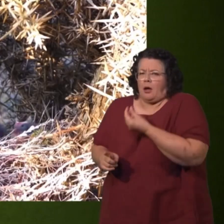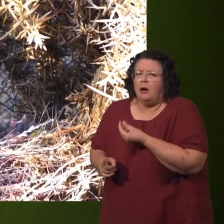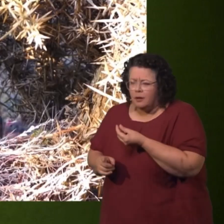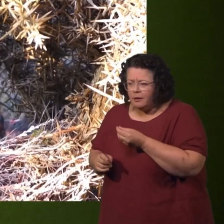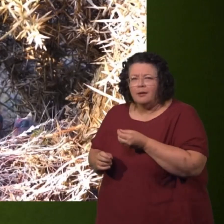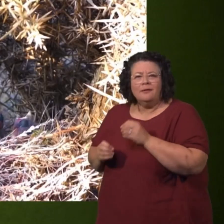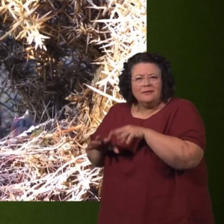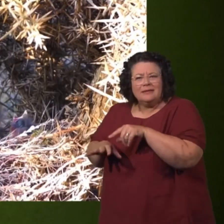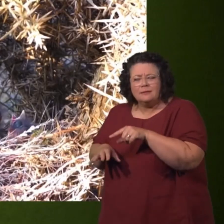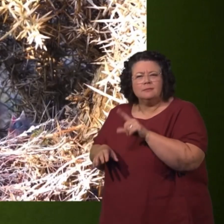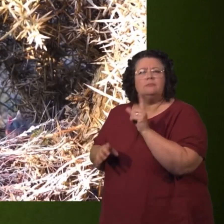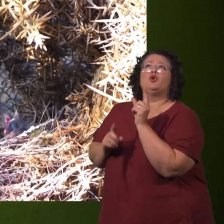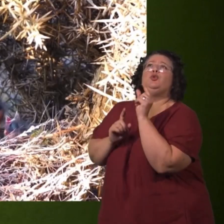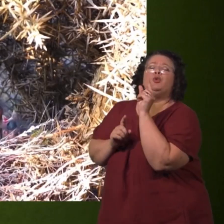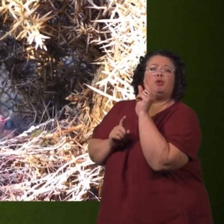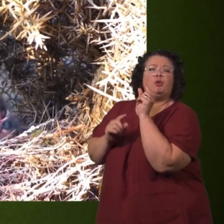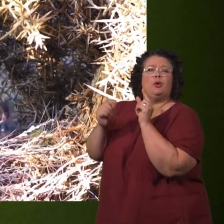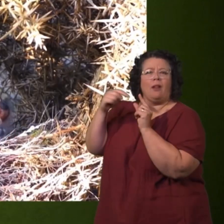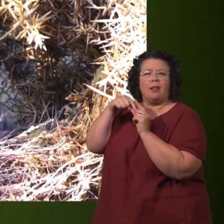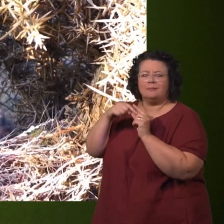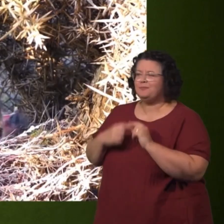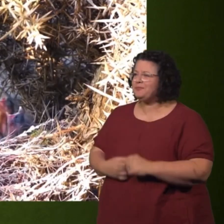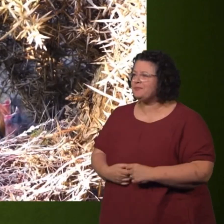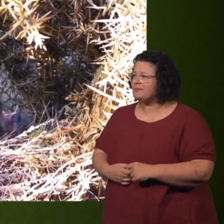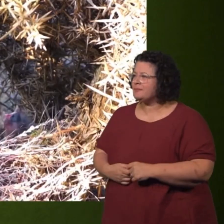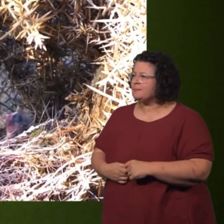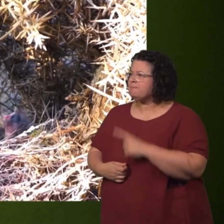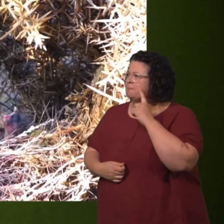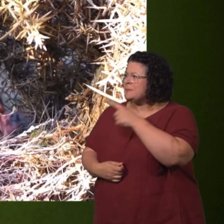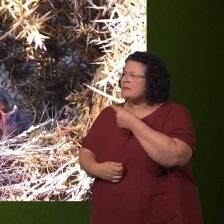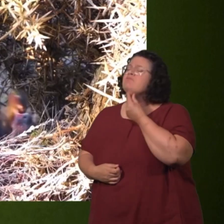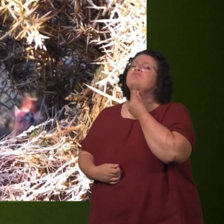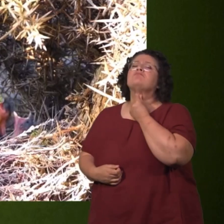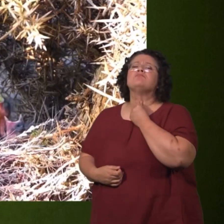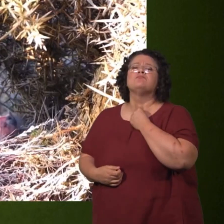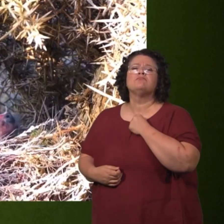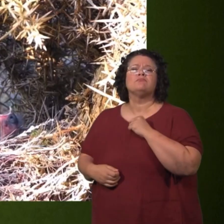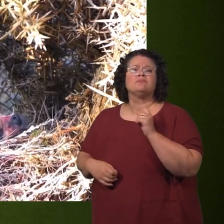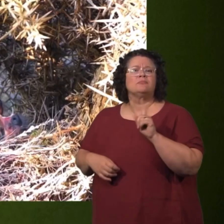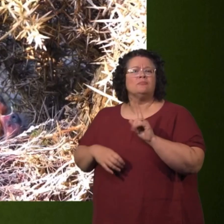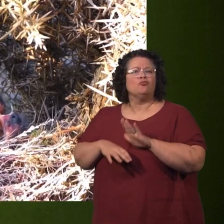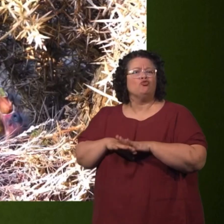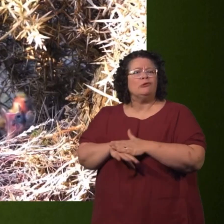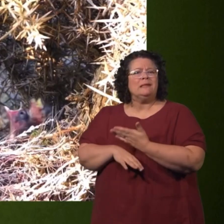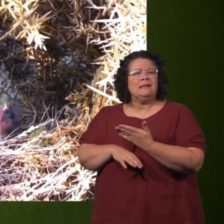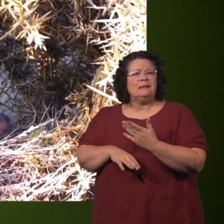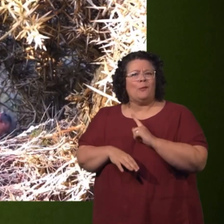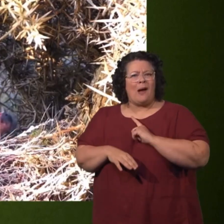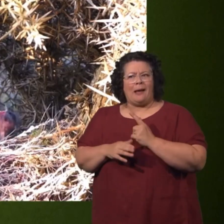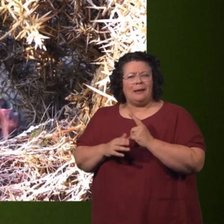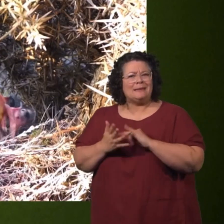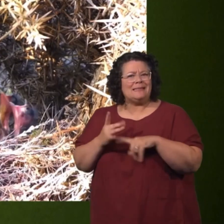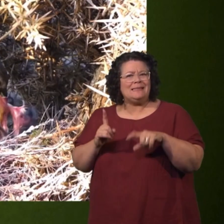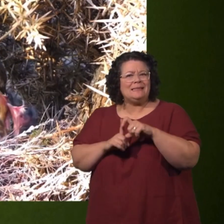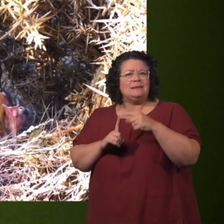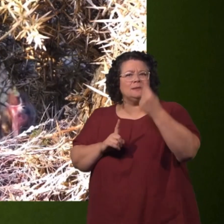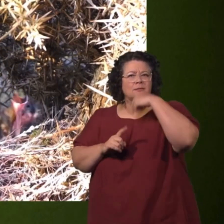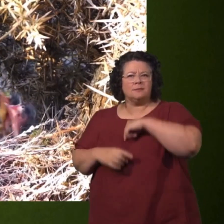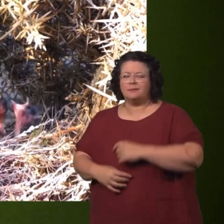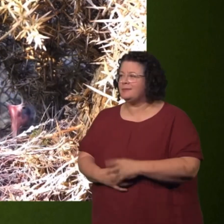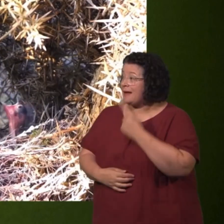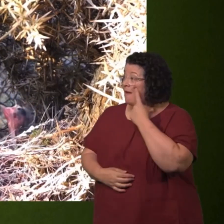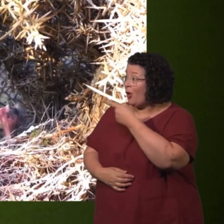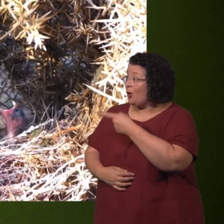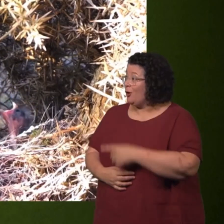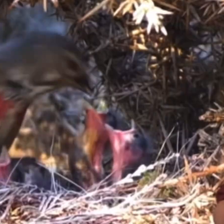directly into the mouths of the chicks. And if you look carefully, sometimes you can see their throats swollen green with the seeds inside them. There,